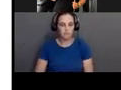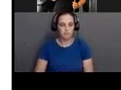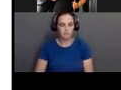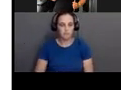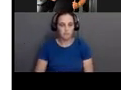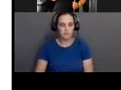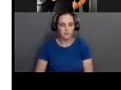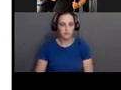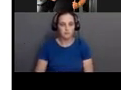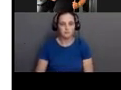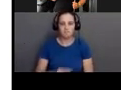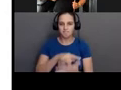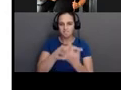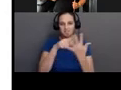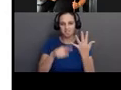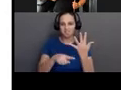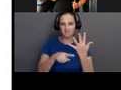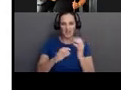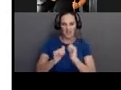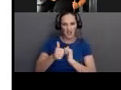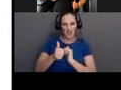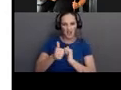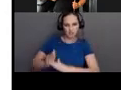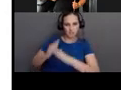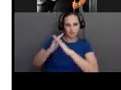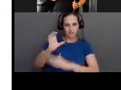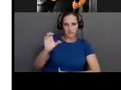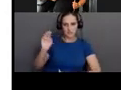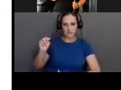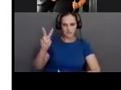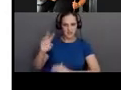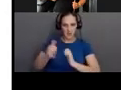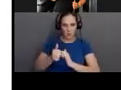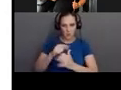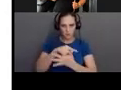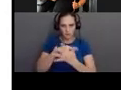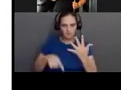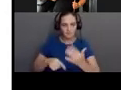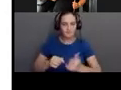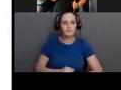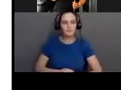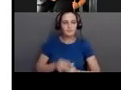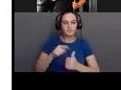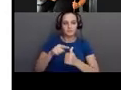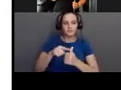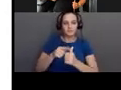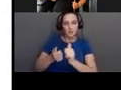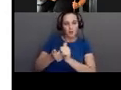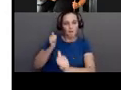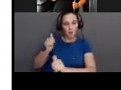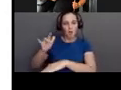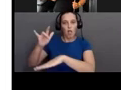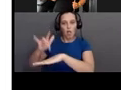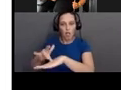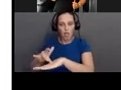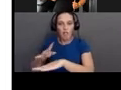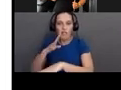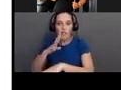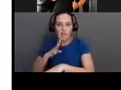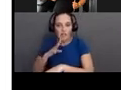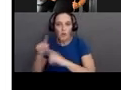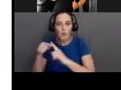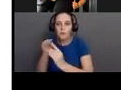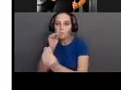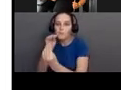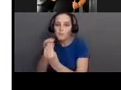So, the five simple tips to prevent CMD. Avoid contact with saliva when kissing a child. So,